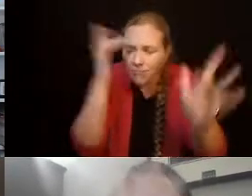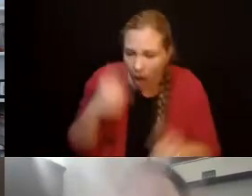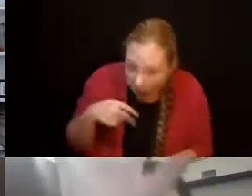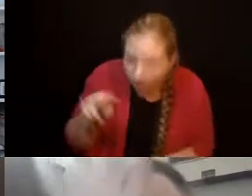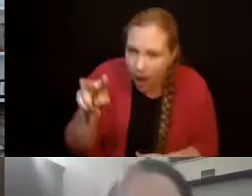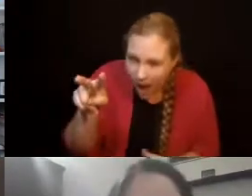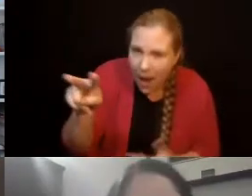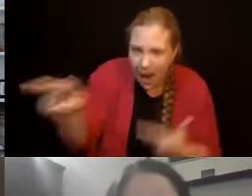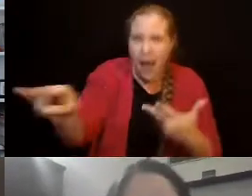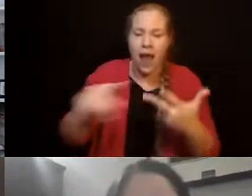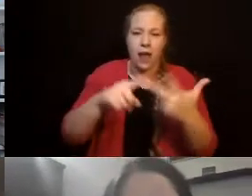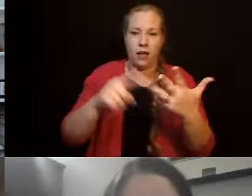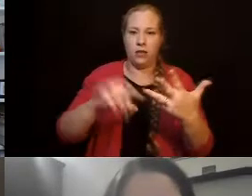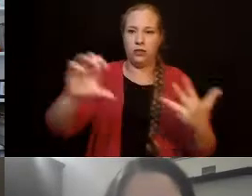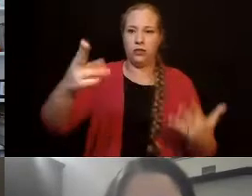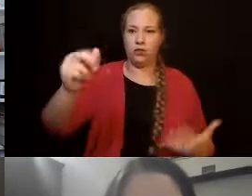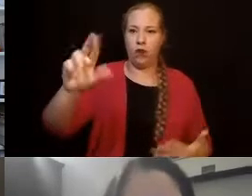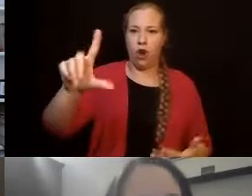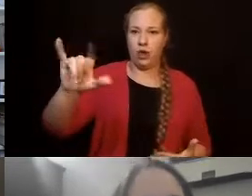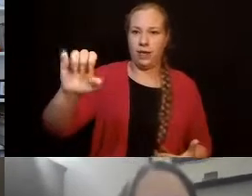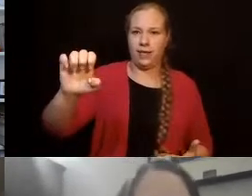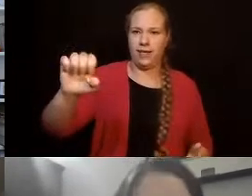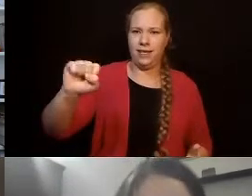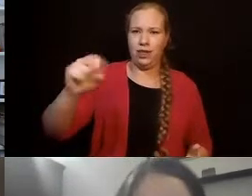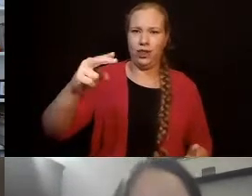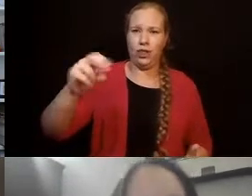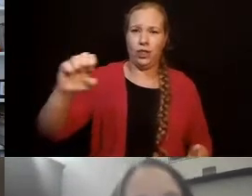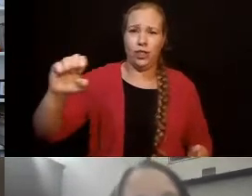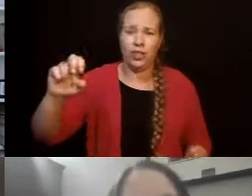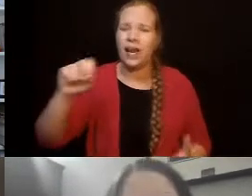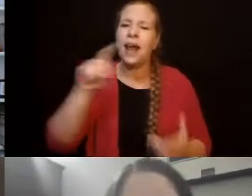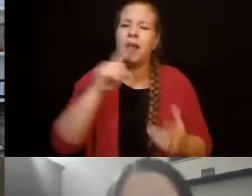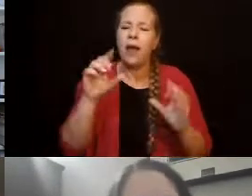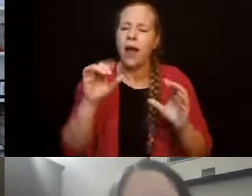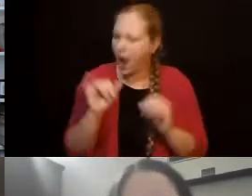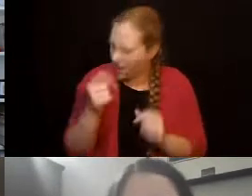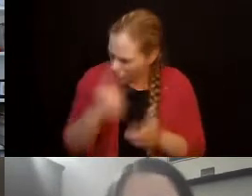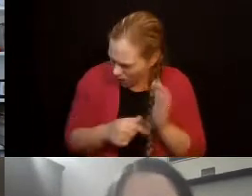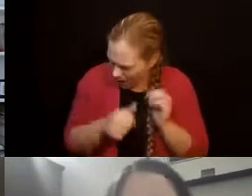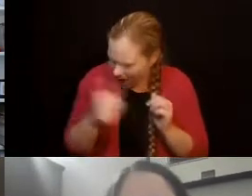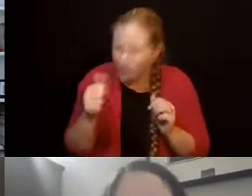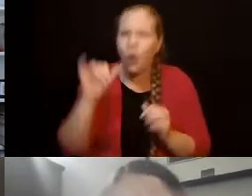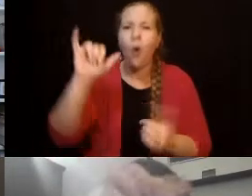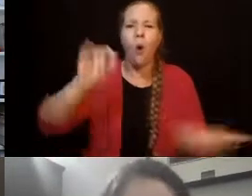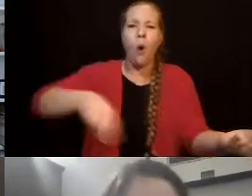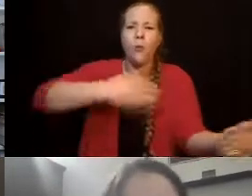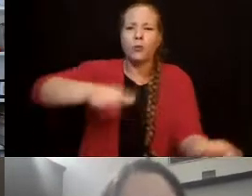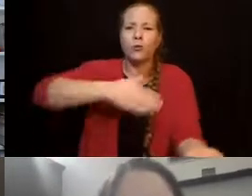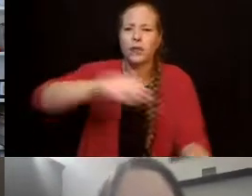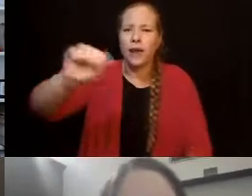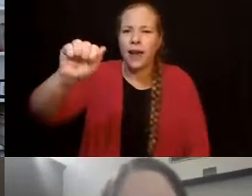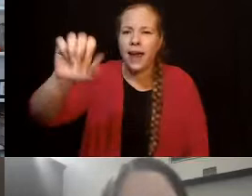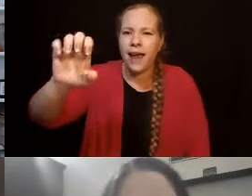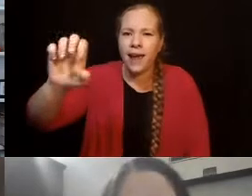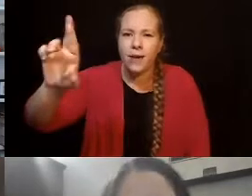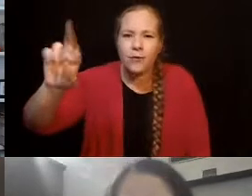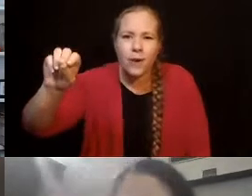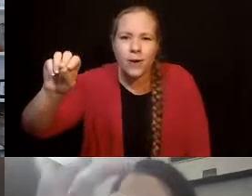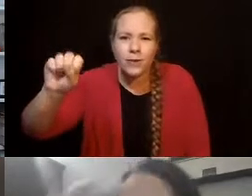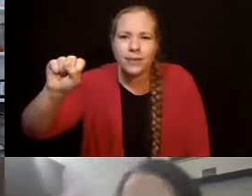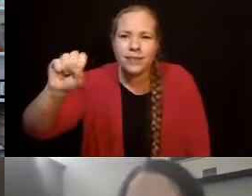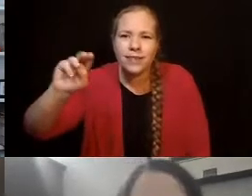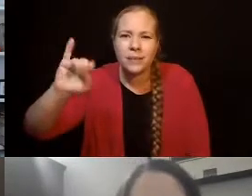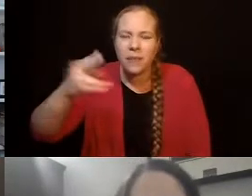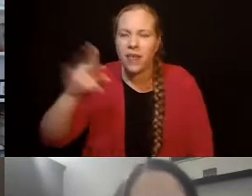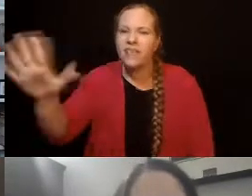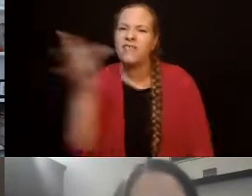And it was a matching system. So each system was categorized. Oh, Aerosmith, Aerosmith was on there. So he would match his list was all visual